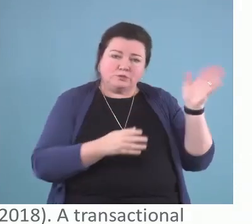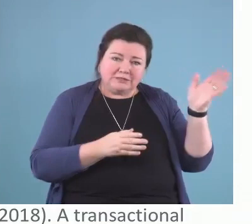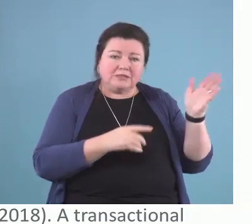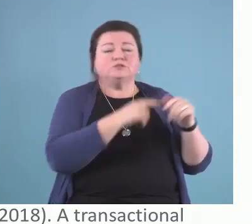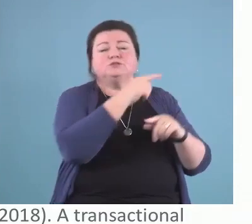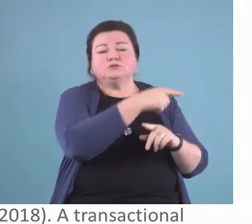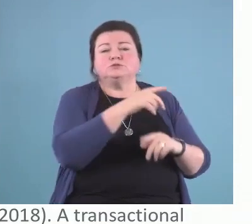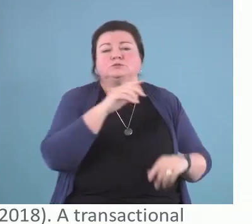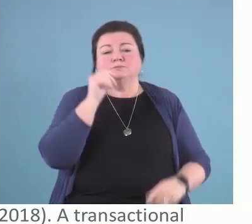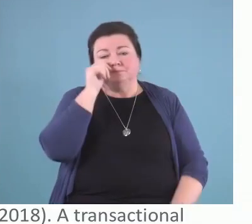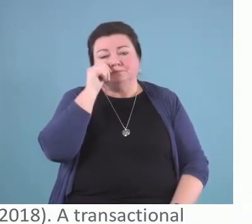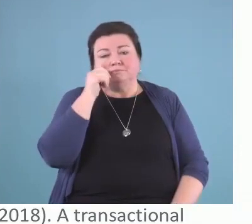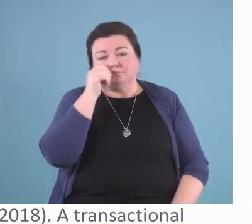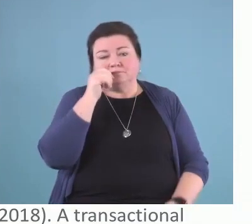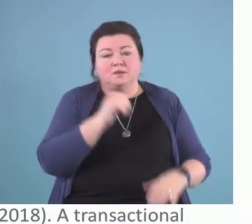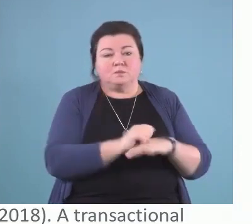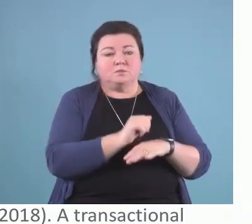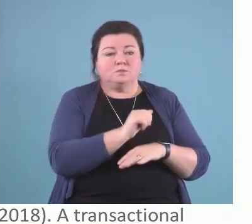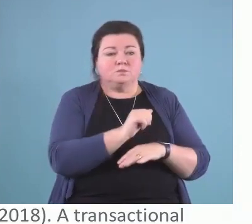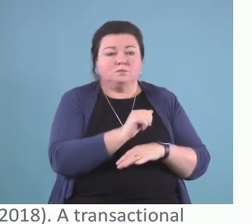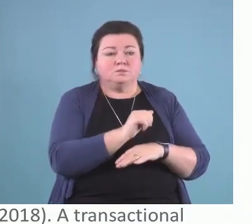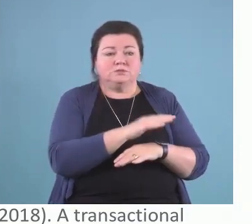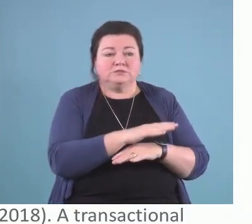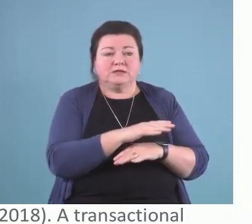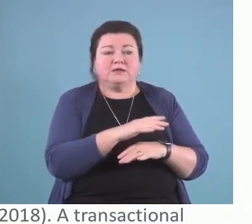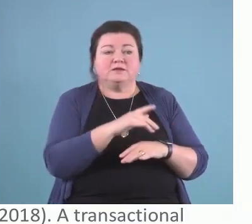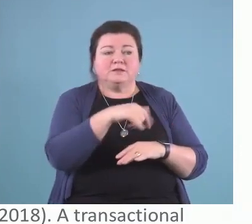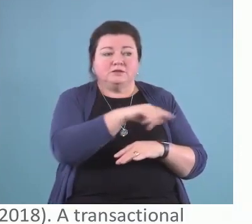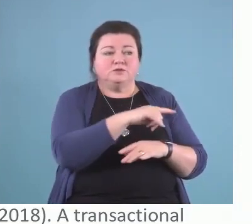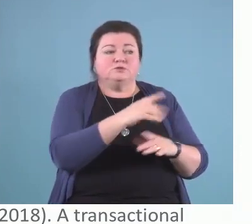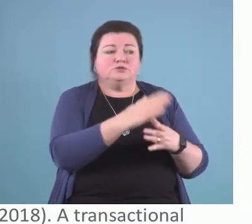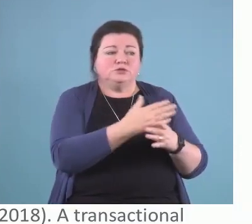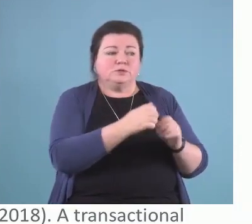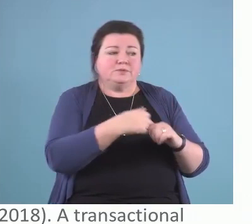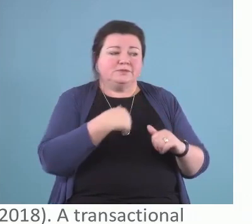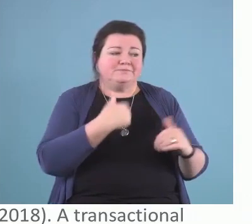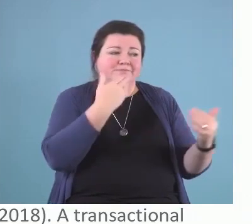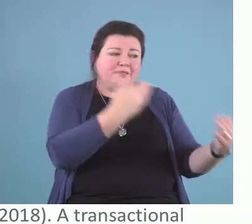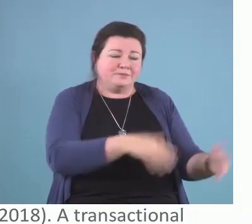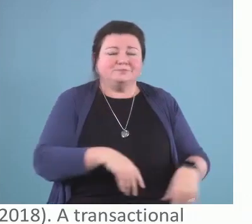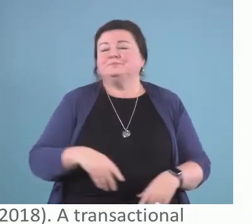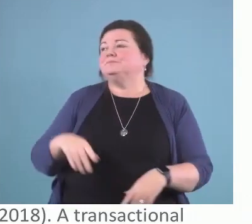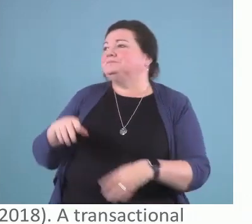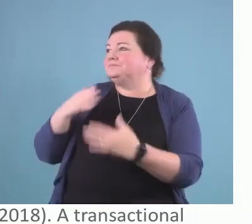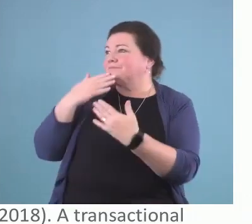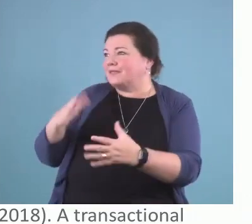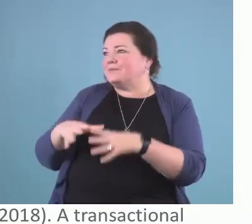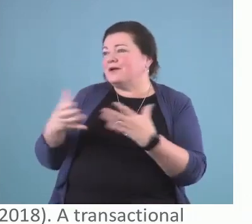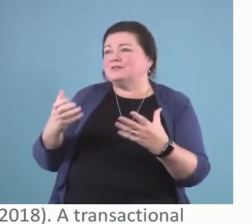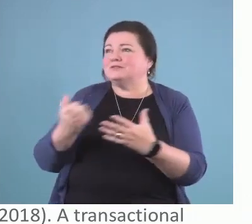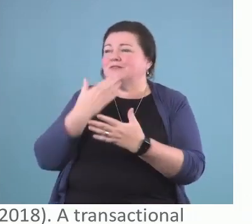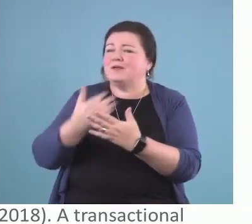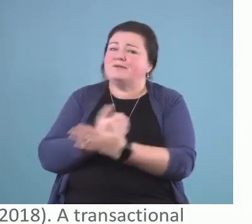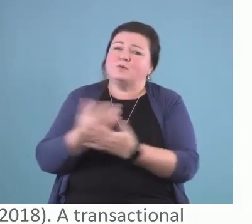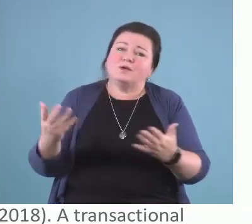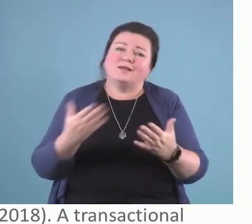out to you regarding some other things that you've shared with me. Thank you. Perfect. Thank you very much, everyone. Have